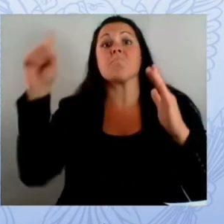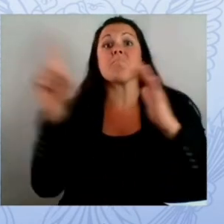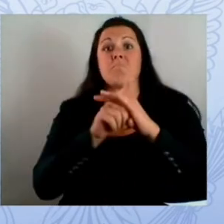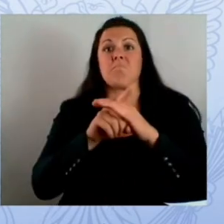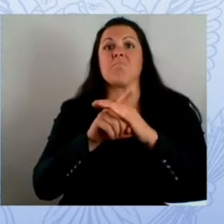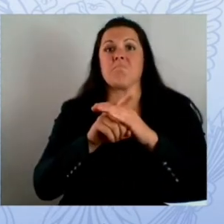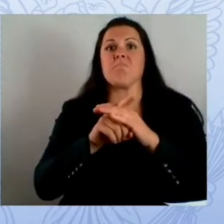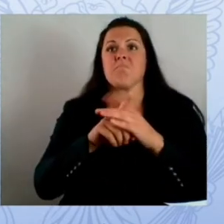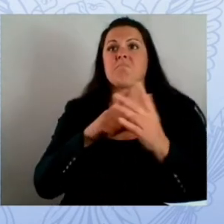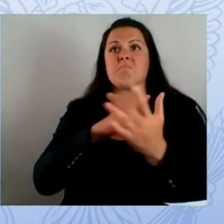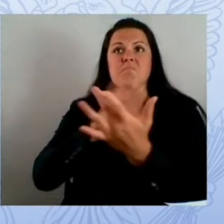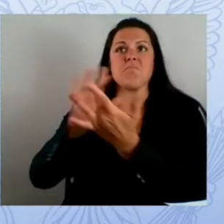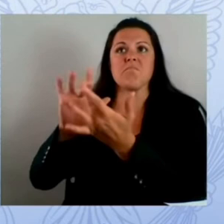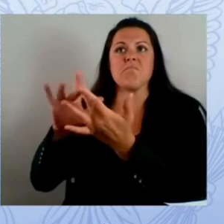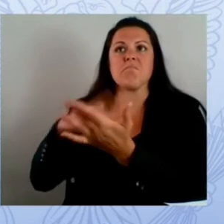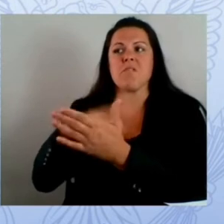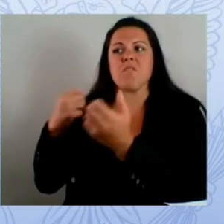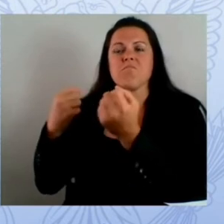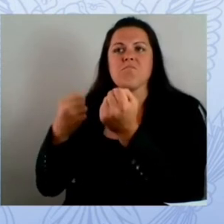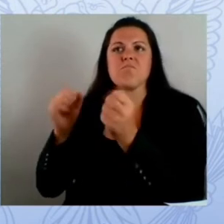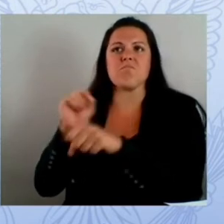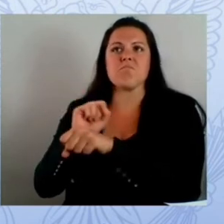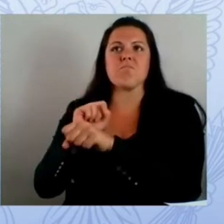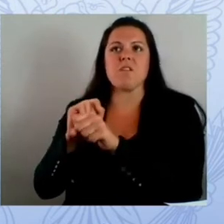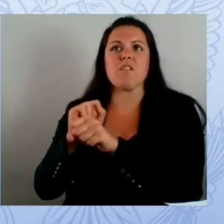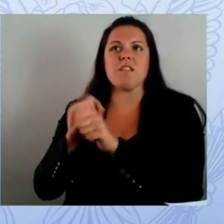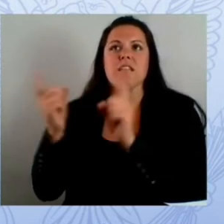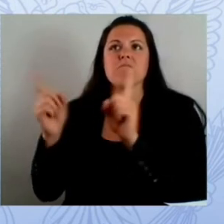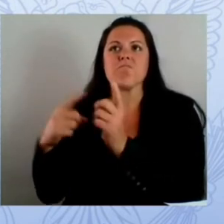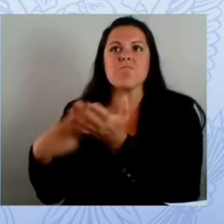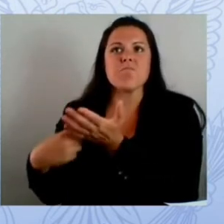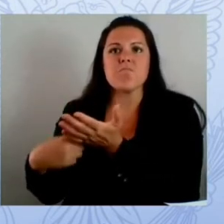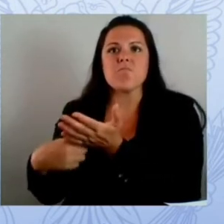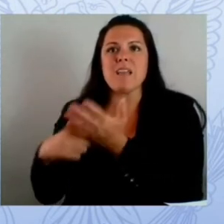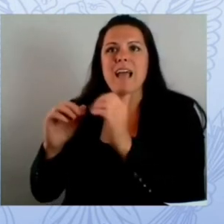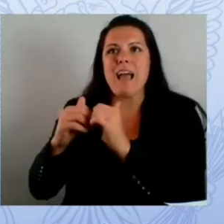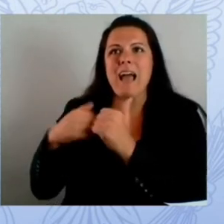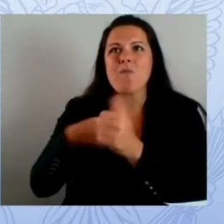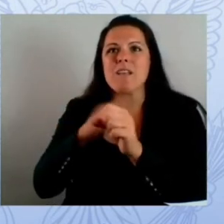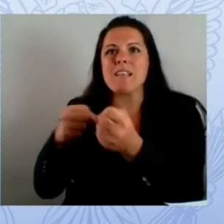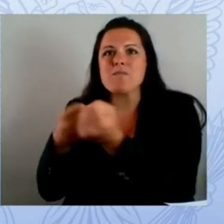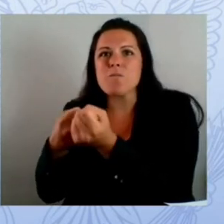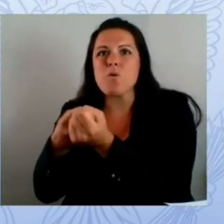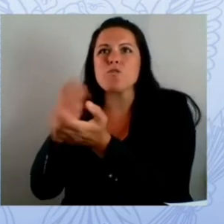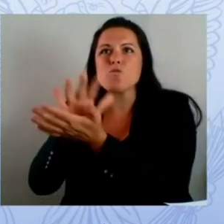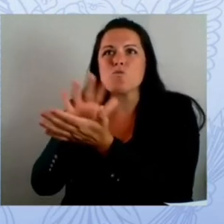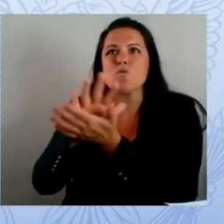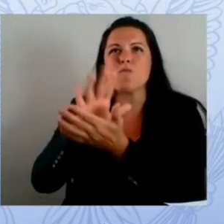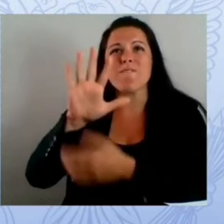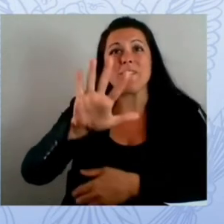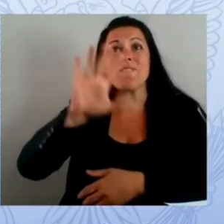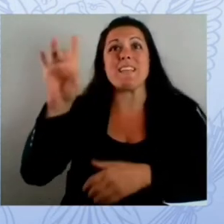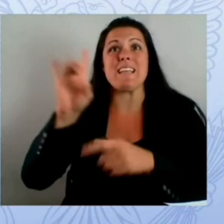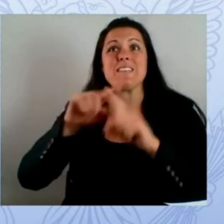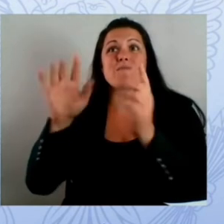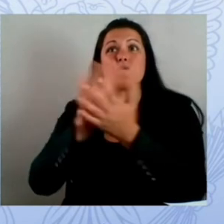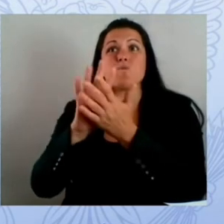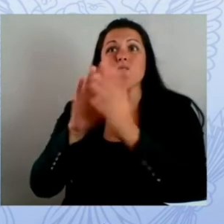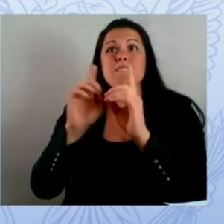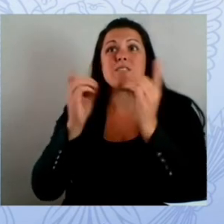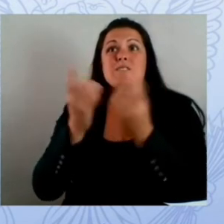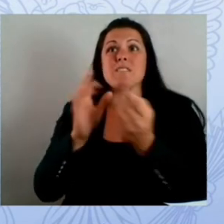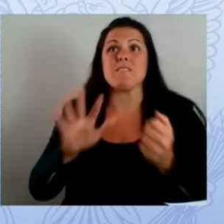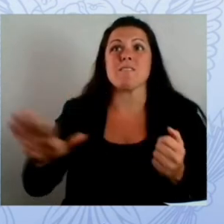in turn our county offices are now working with our schools school districts and charter schools to implement those controls as well hiding highlighting cis ms